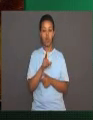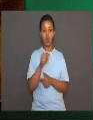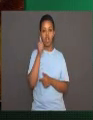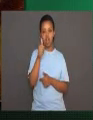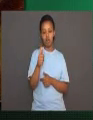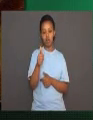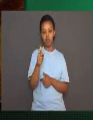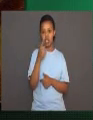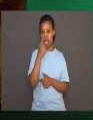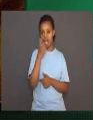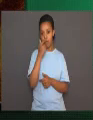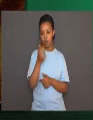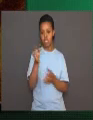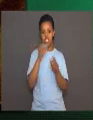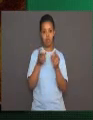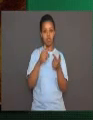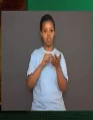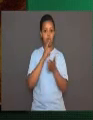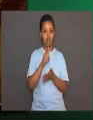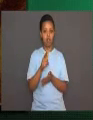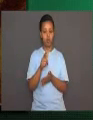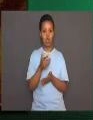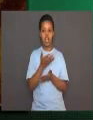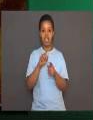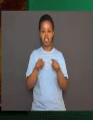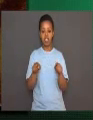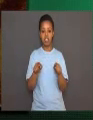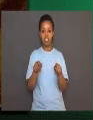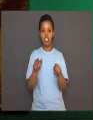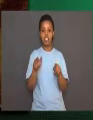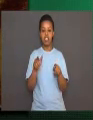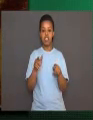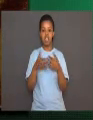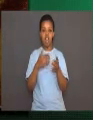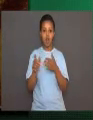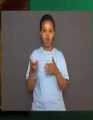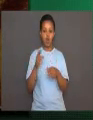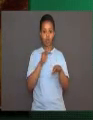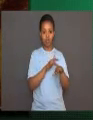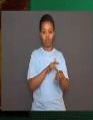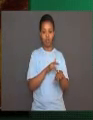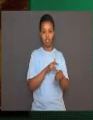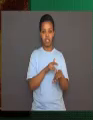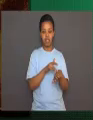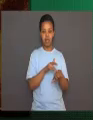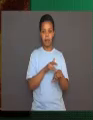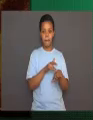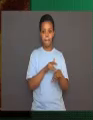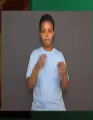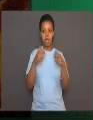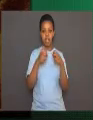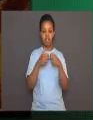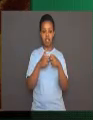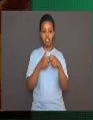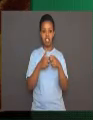However, if a gentle touch is followed by an electric shock to the